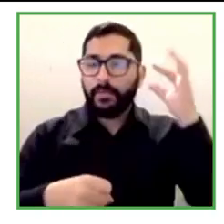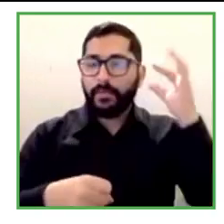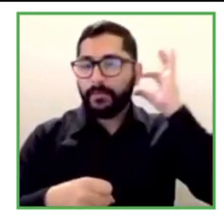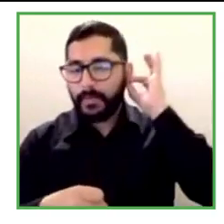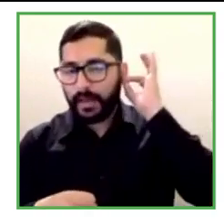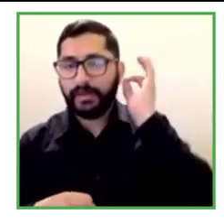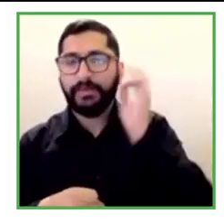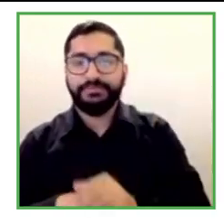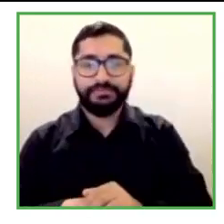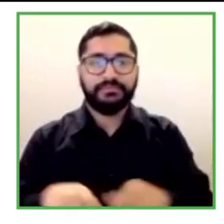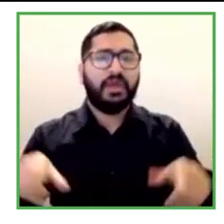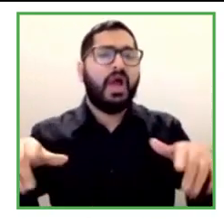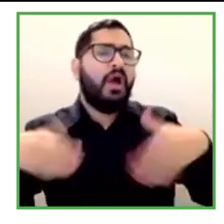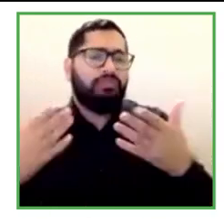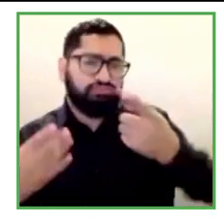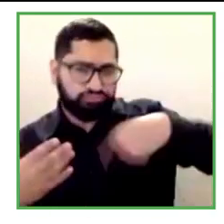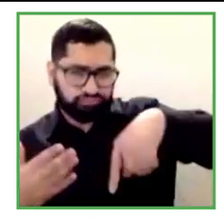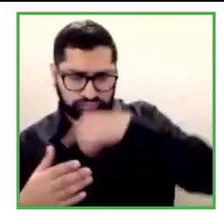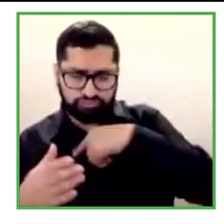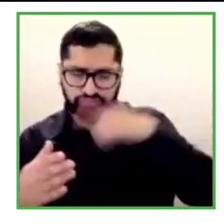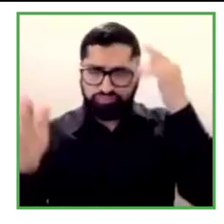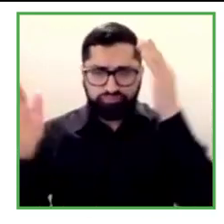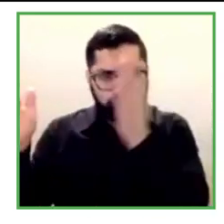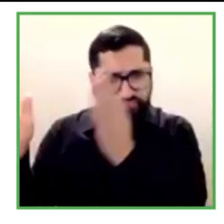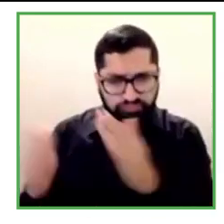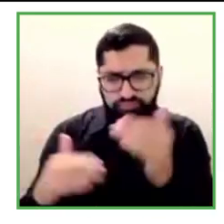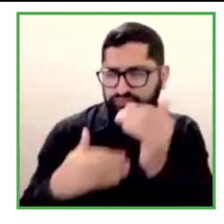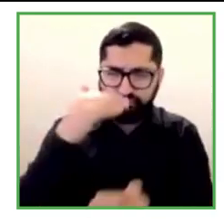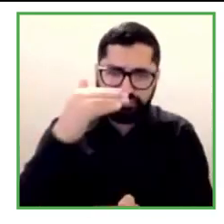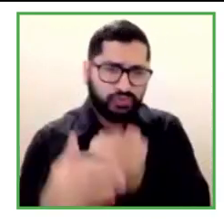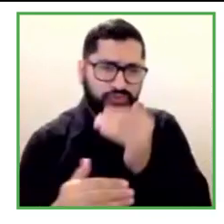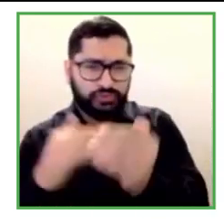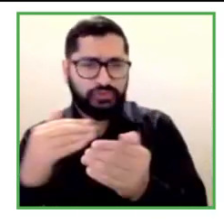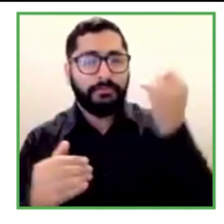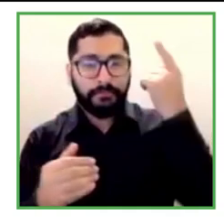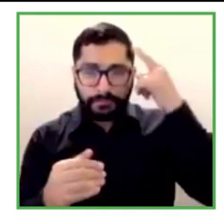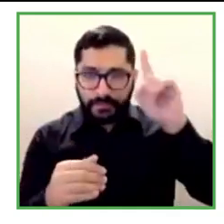of our processes and for us, we do consider that people.